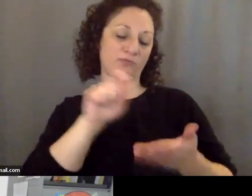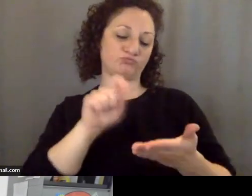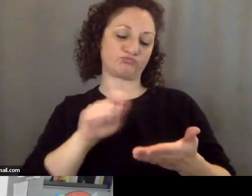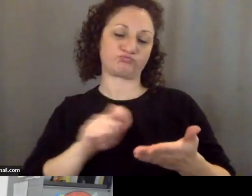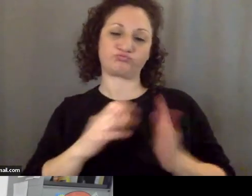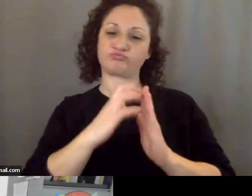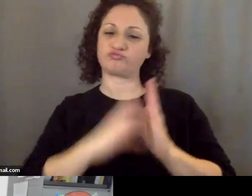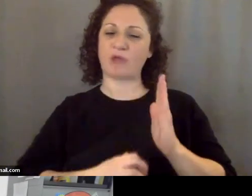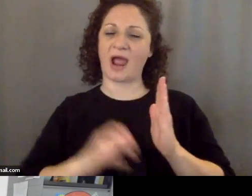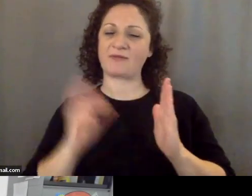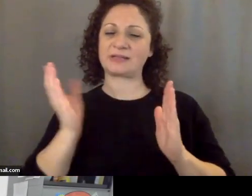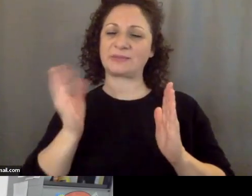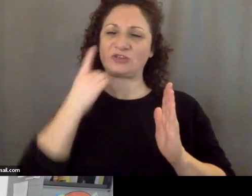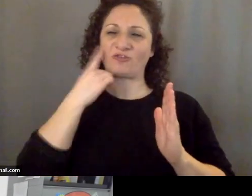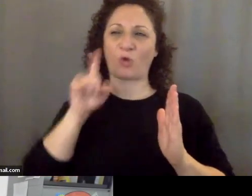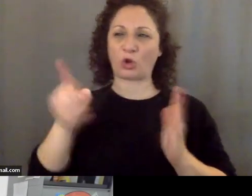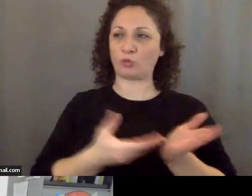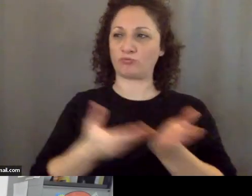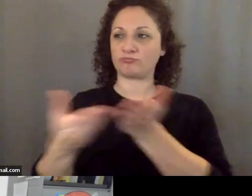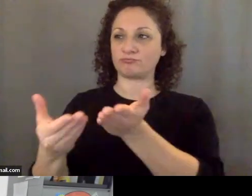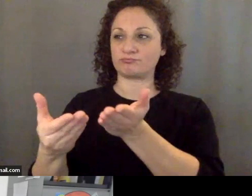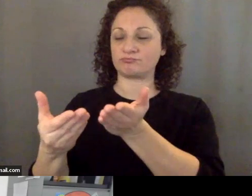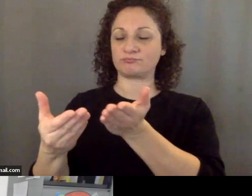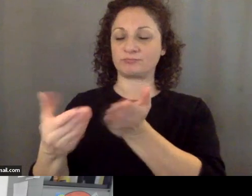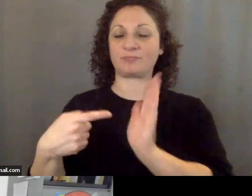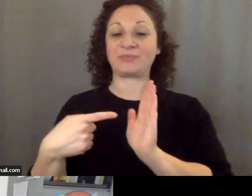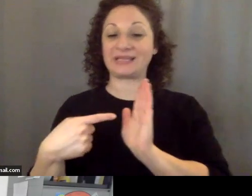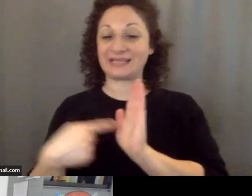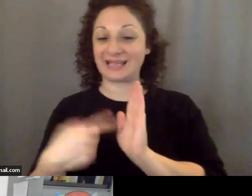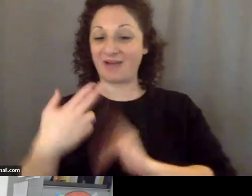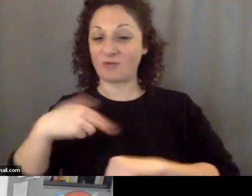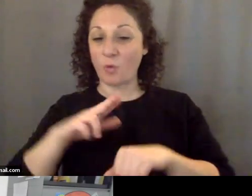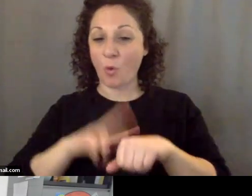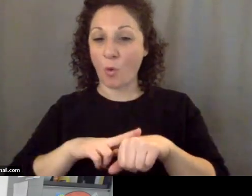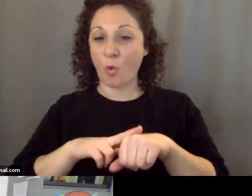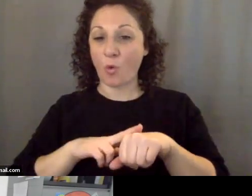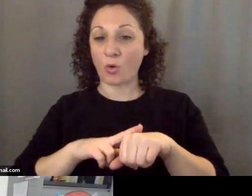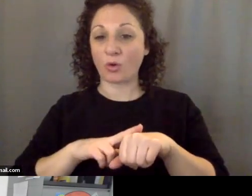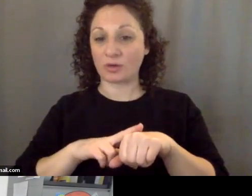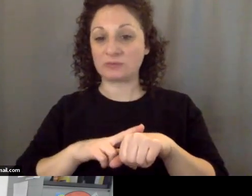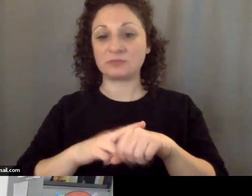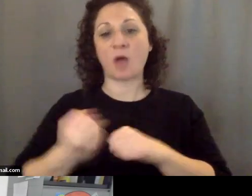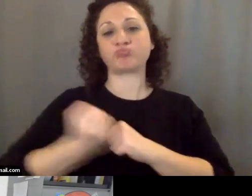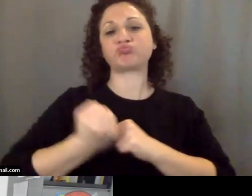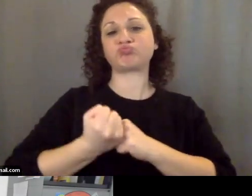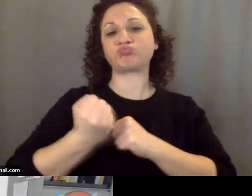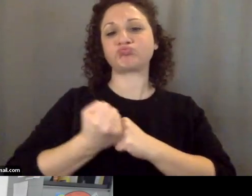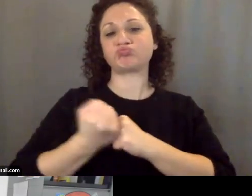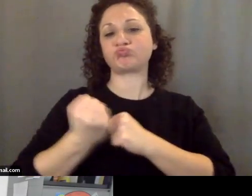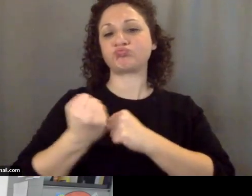draft speech for you. And the draft speech of course mouthed China's policy positions.